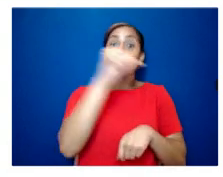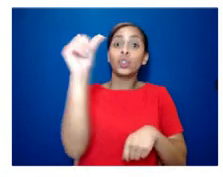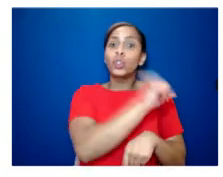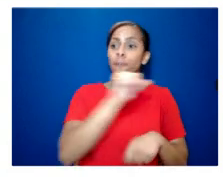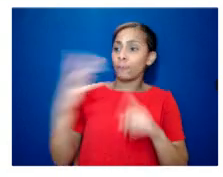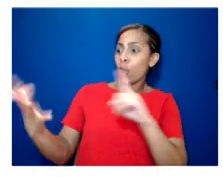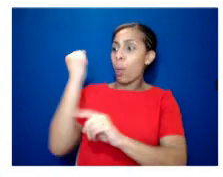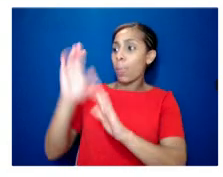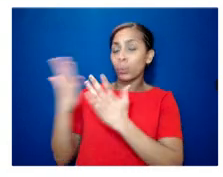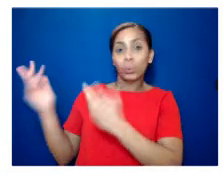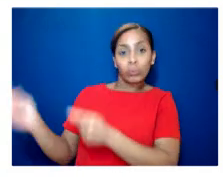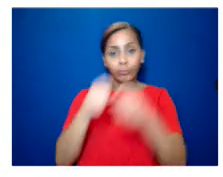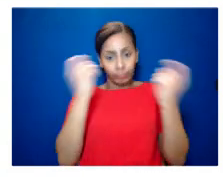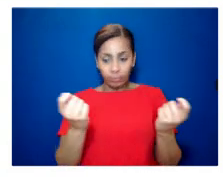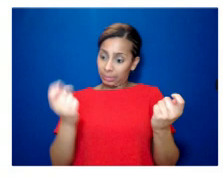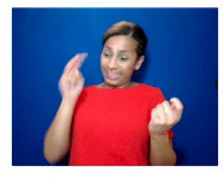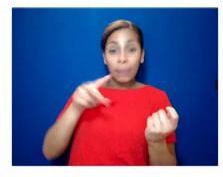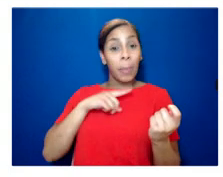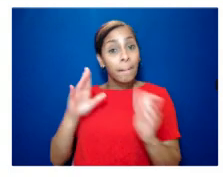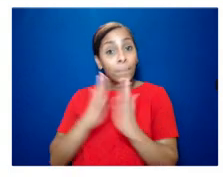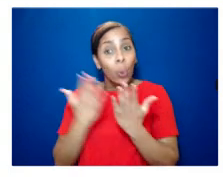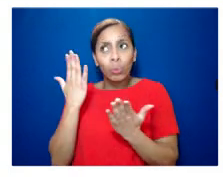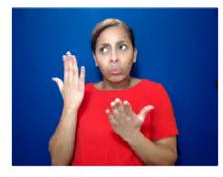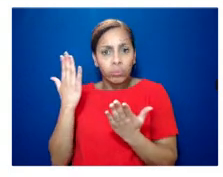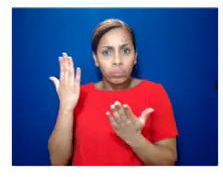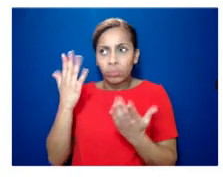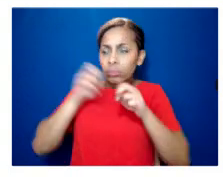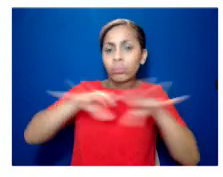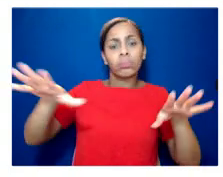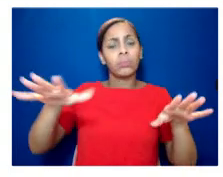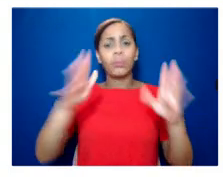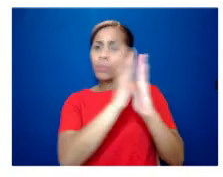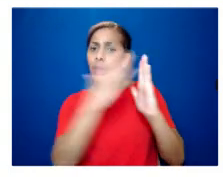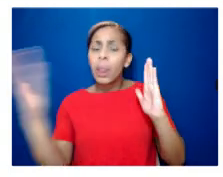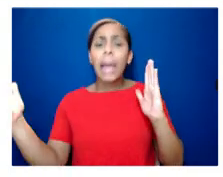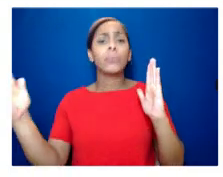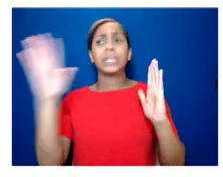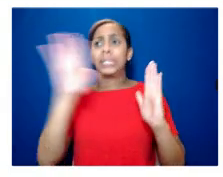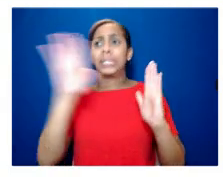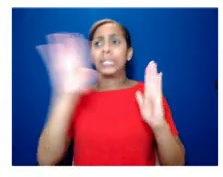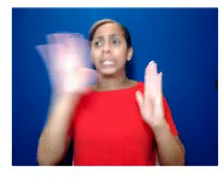supposedly freely available at all the libraries of the schools and little left-wing councils across the country apparently